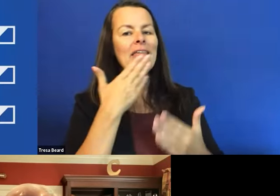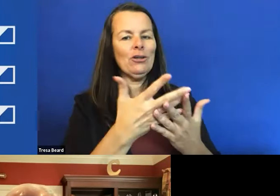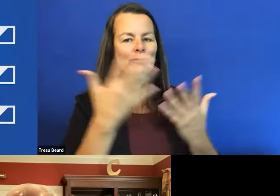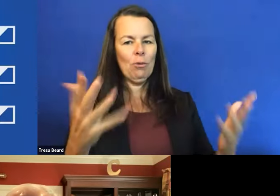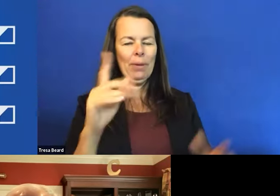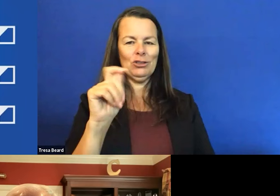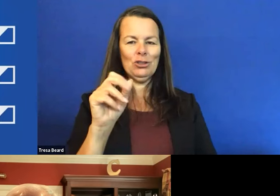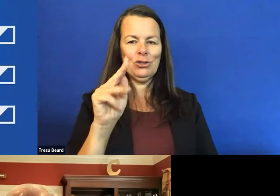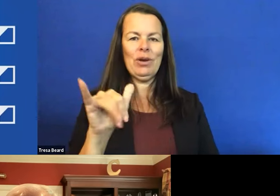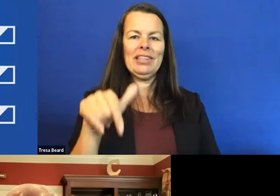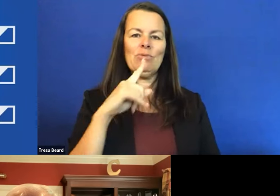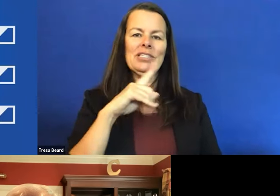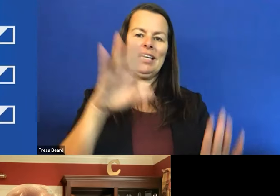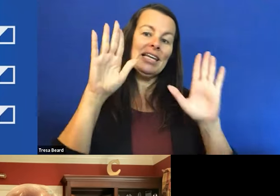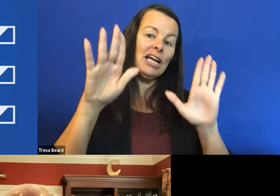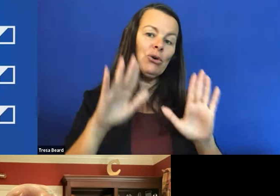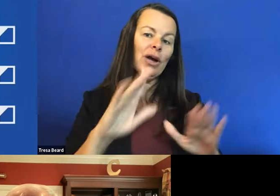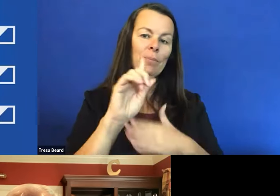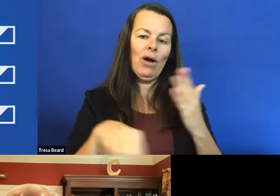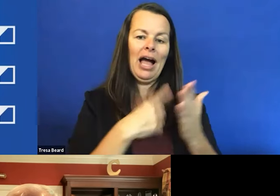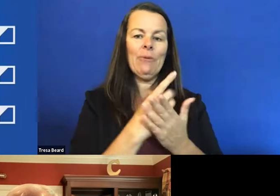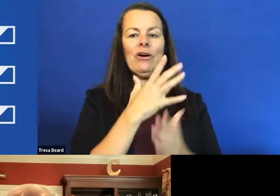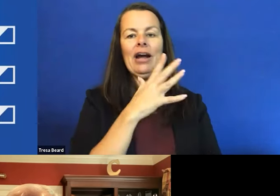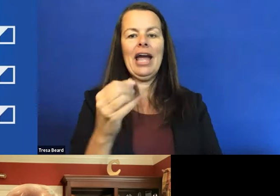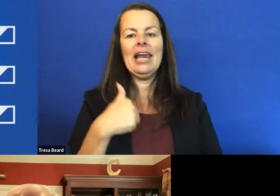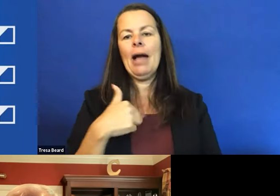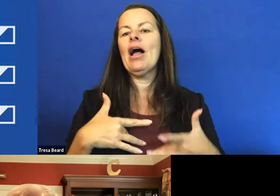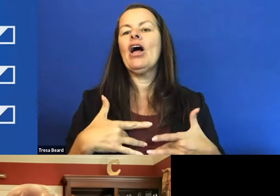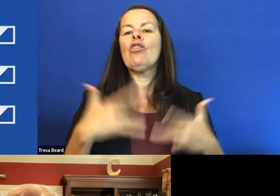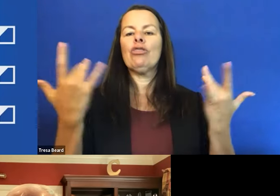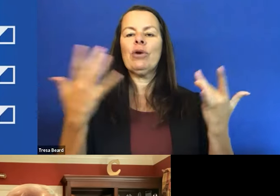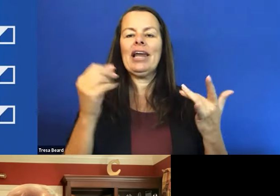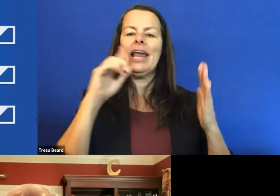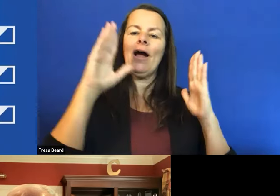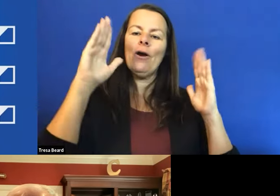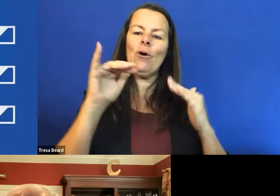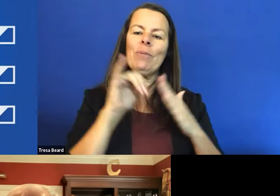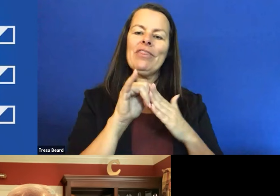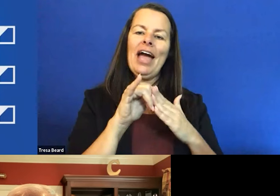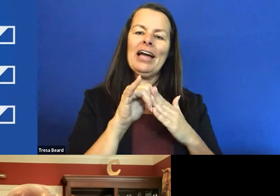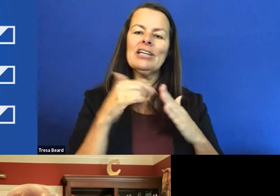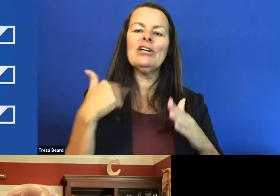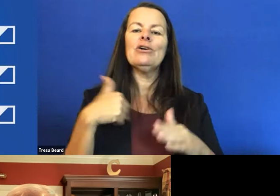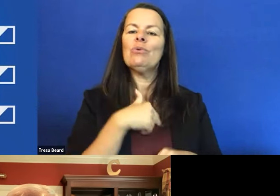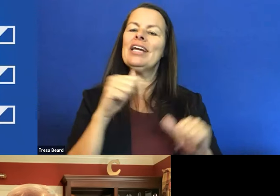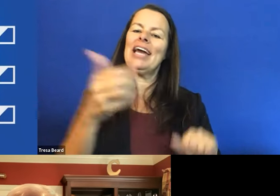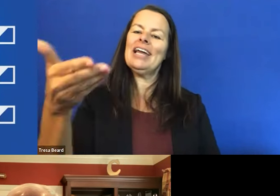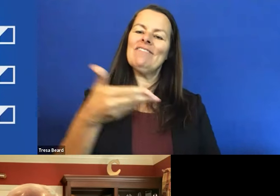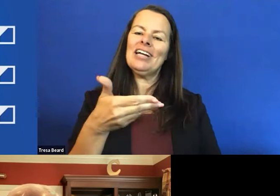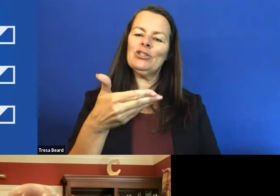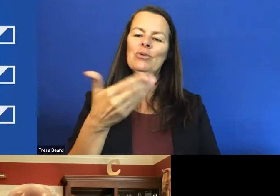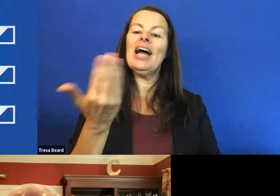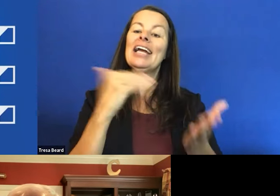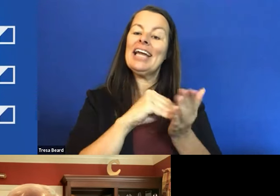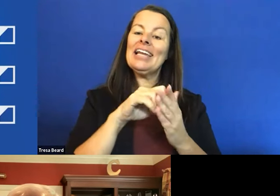incredible hour. Uh, I, I'm thrilled, and I hope that we can, uh, invite you on again in the future